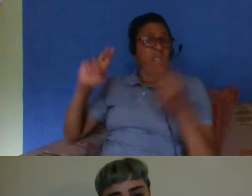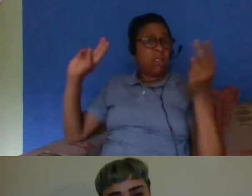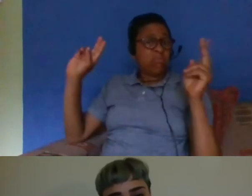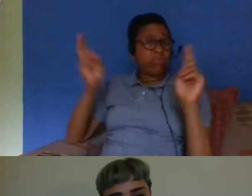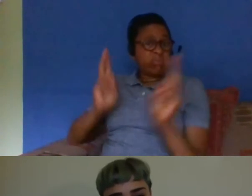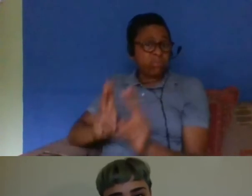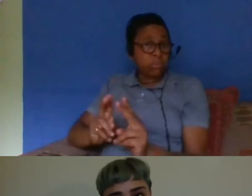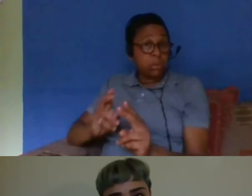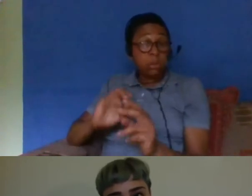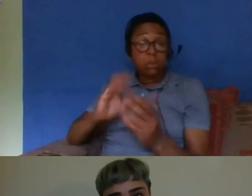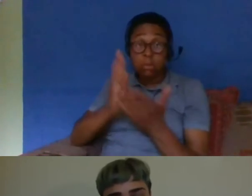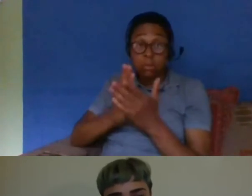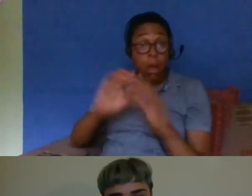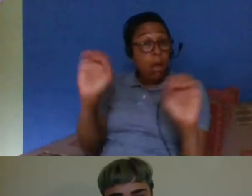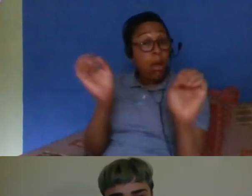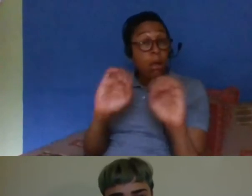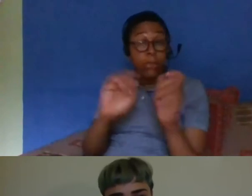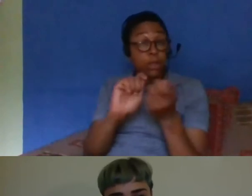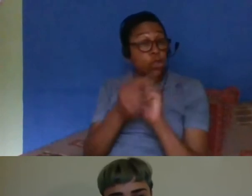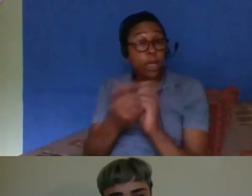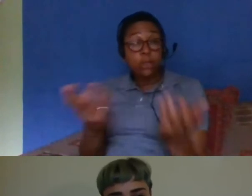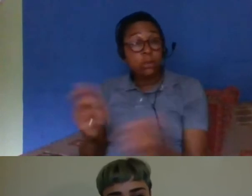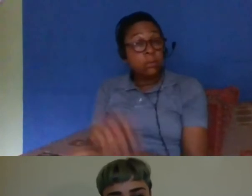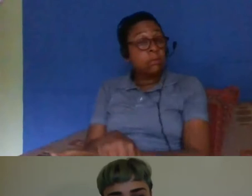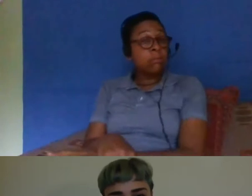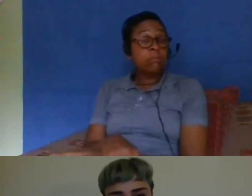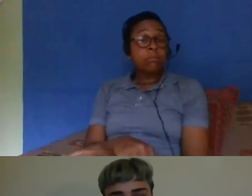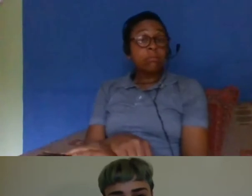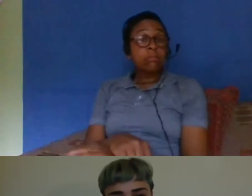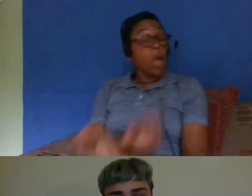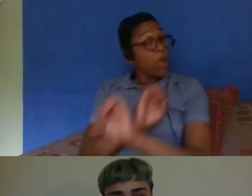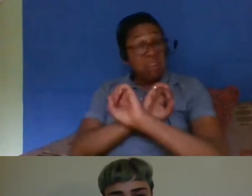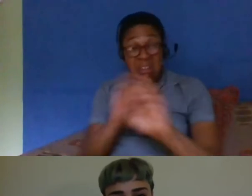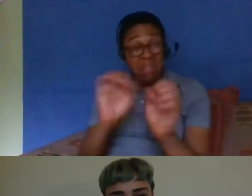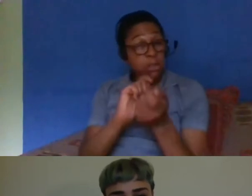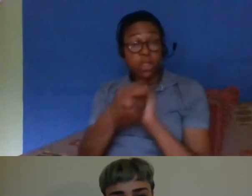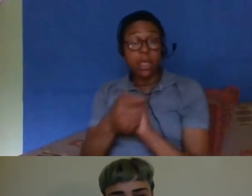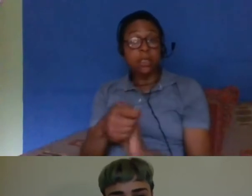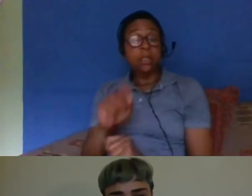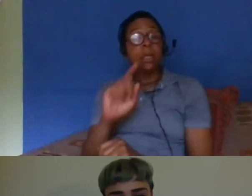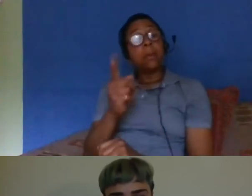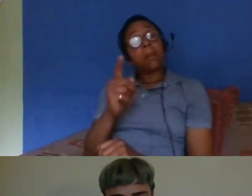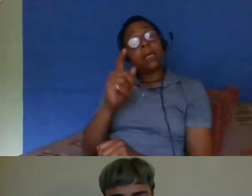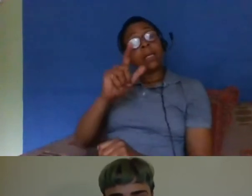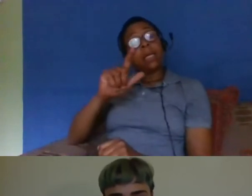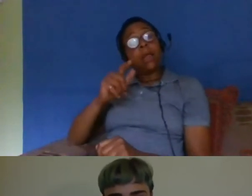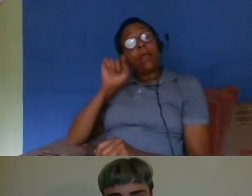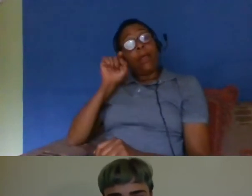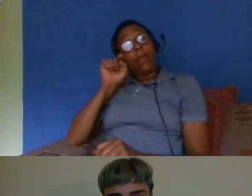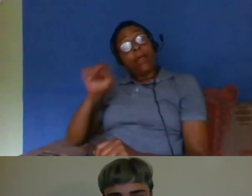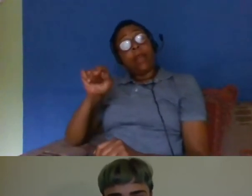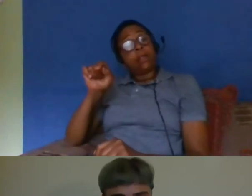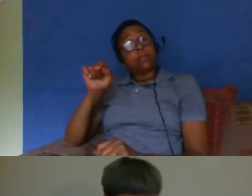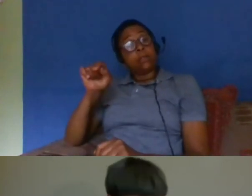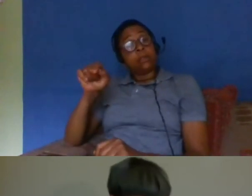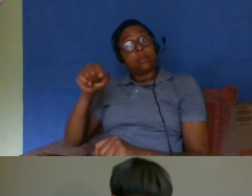actually changed but but that's what people think um partly because of that that trickle and flood of stories and windrush